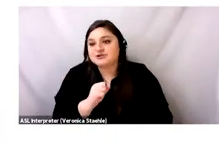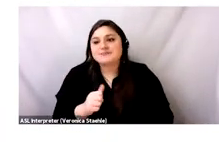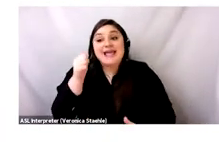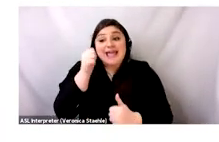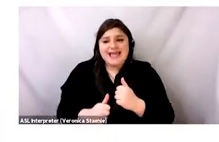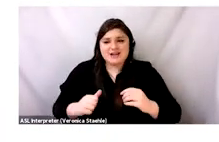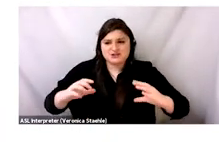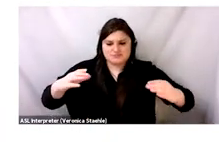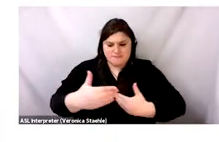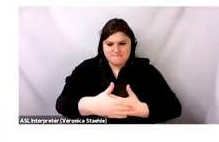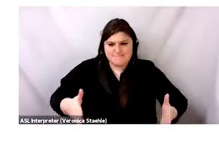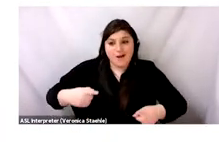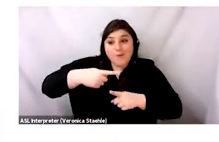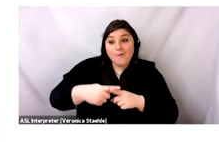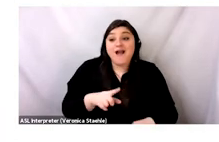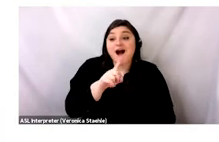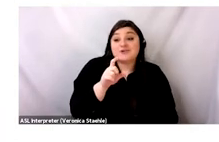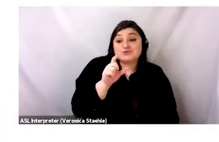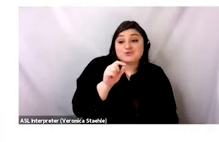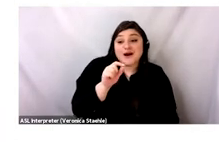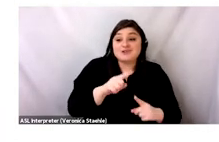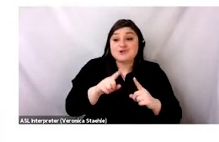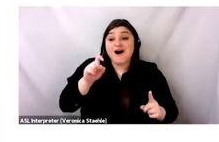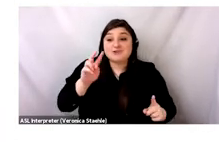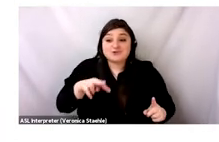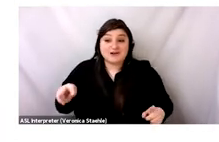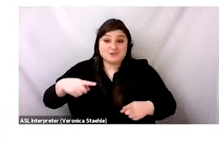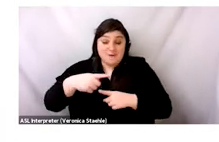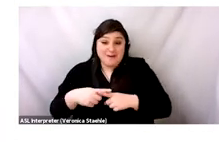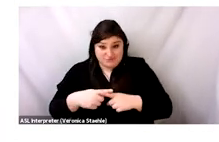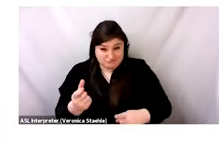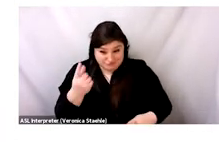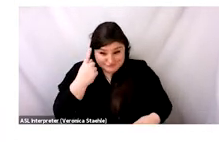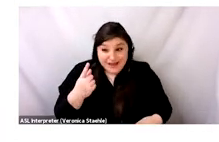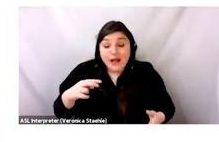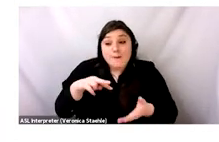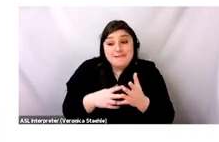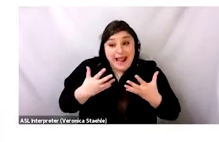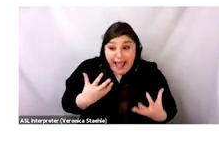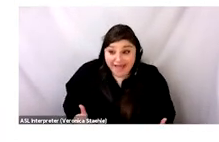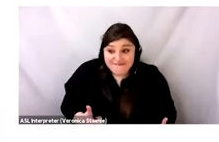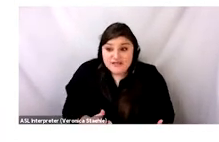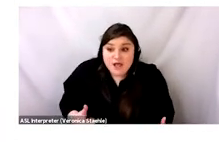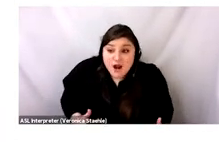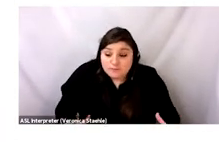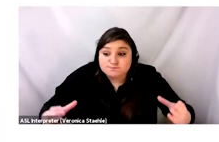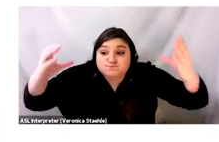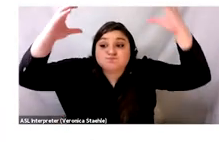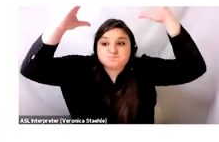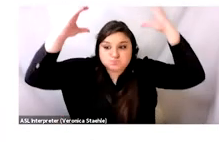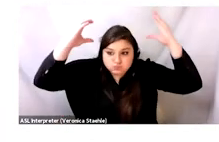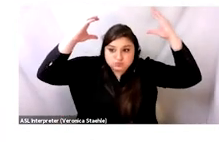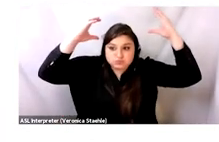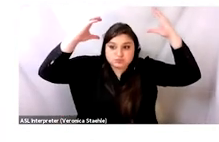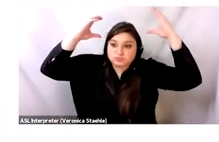transport some of the clothing waste. So each bale weighs, again, 120 to 200 pounds. So this is often their entire body